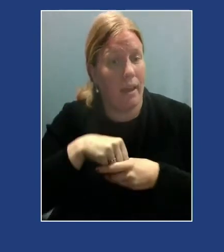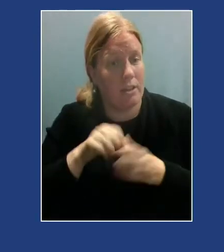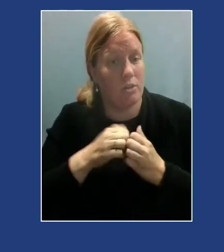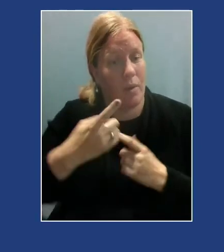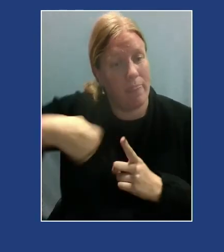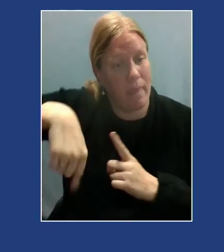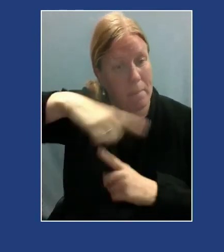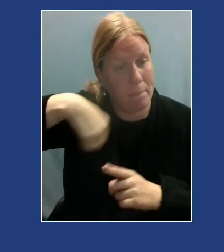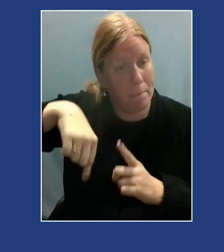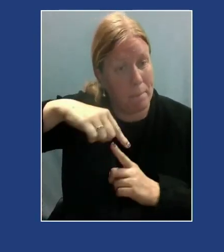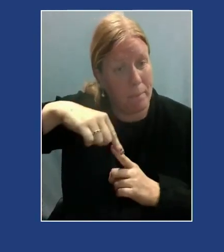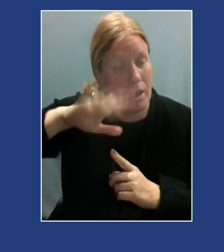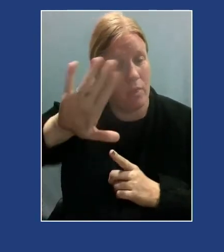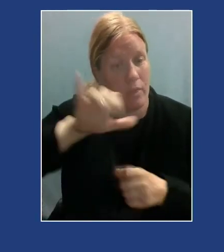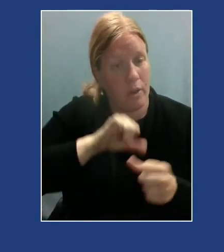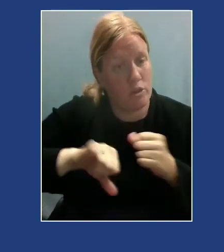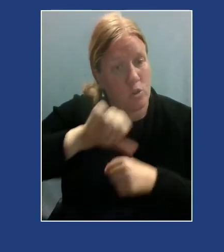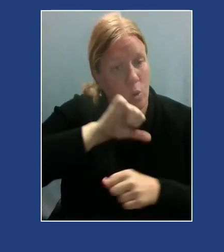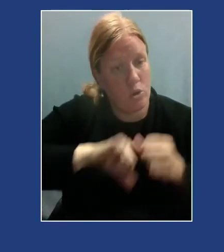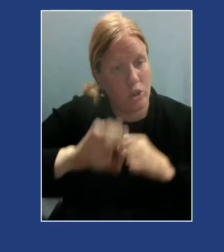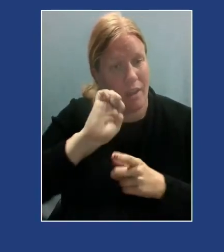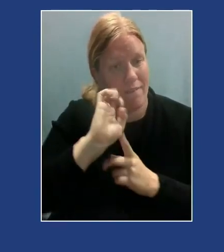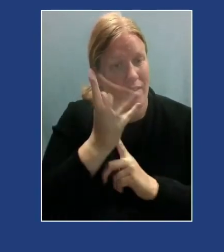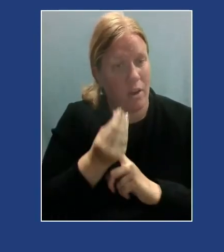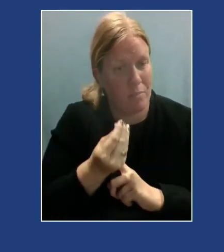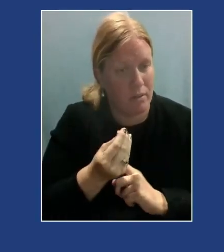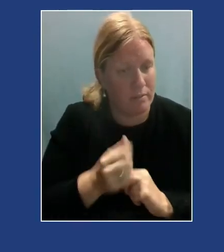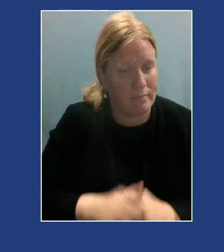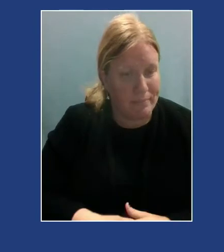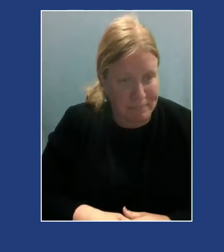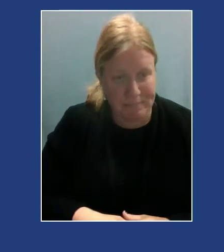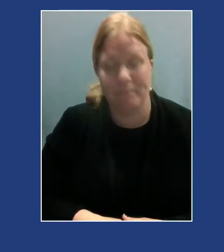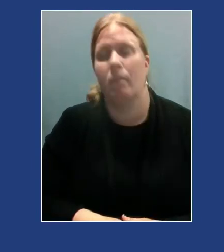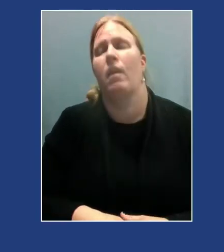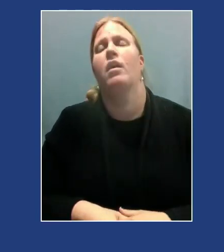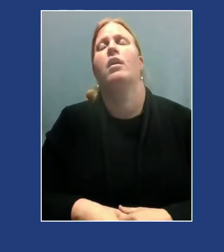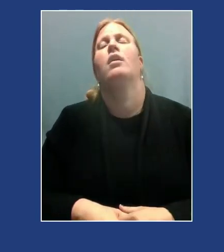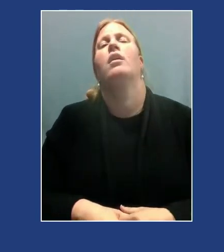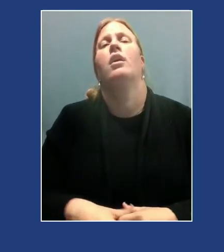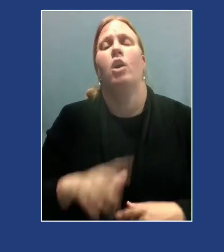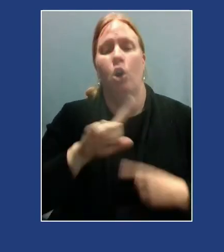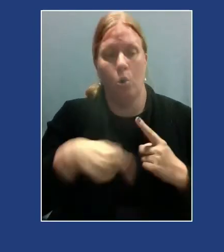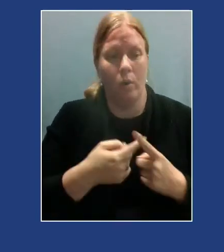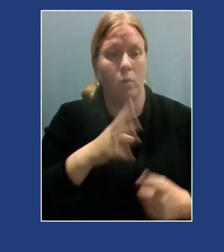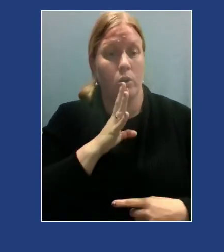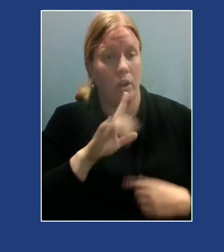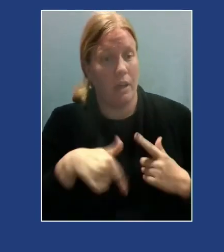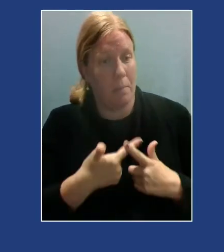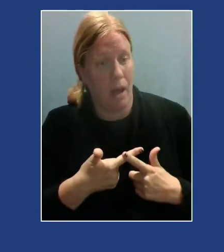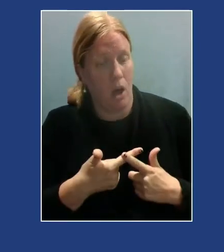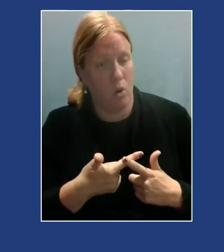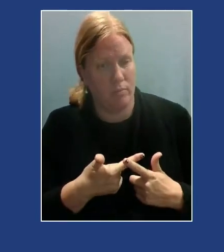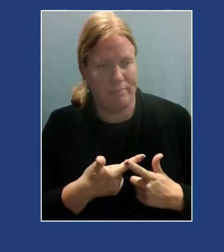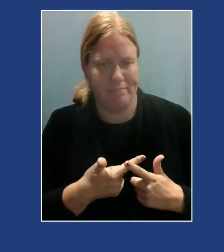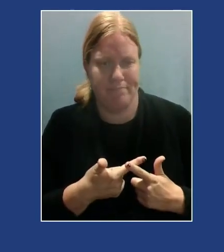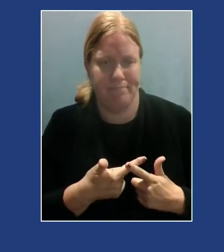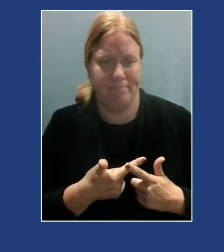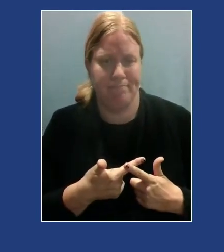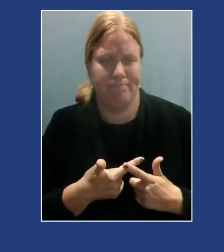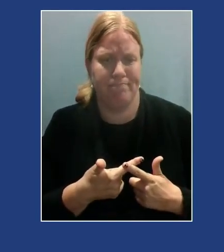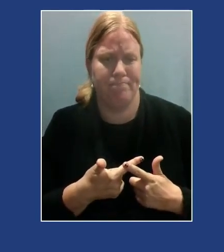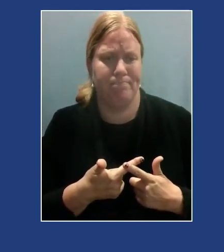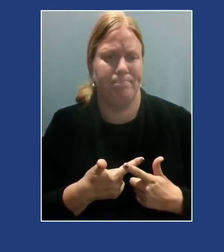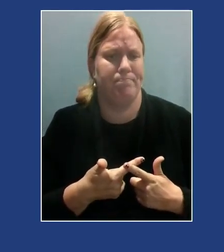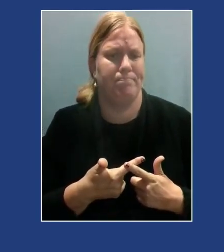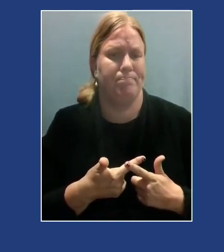how their social environment engages with them? When we're talking about inhibited grieving, I point out to my